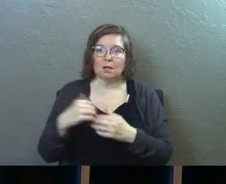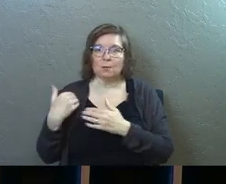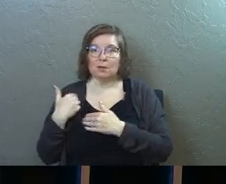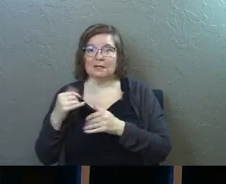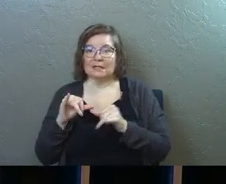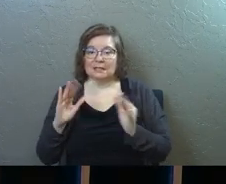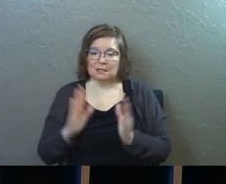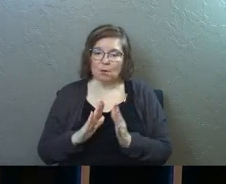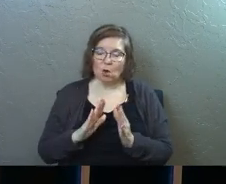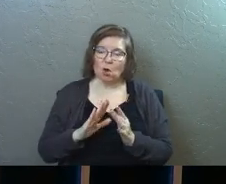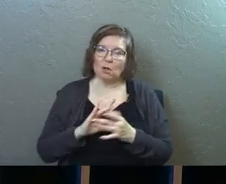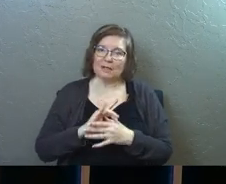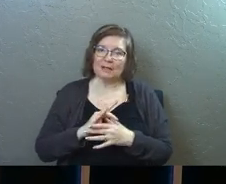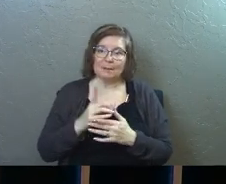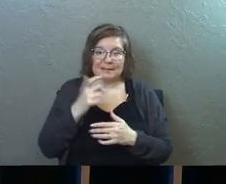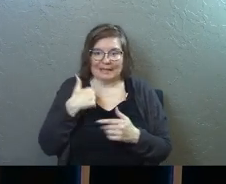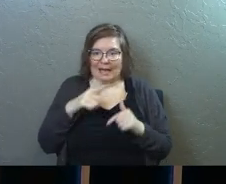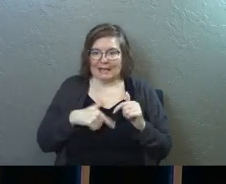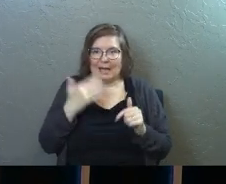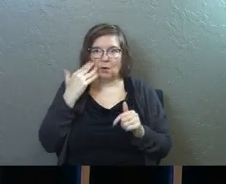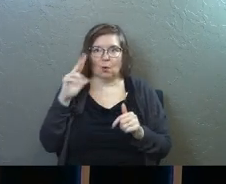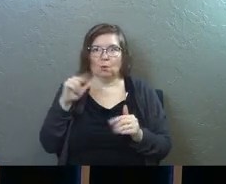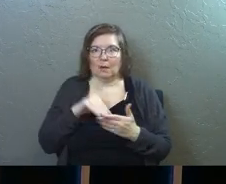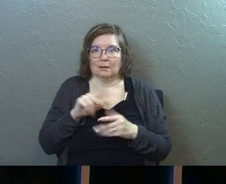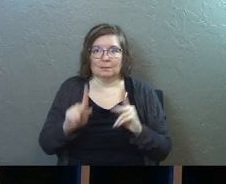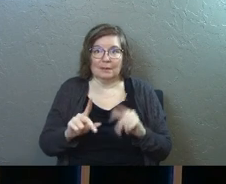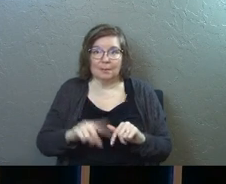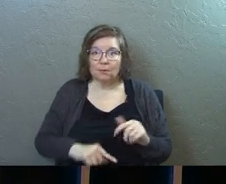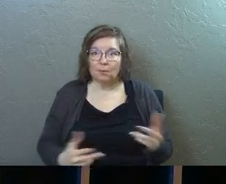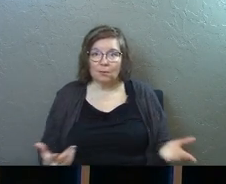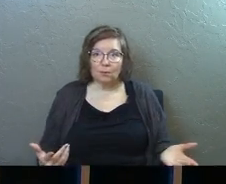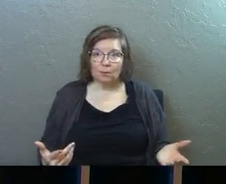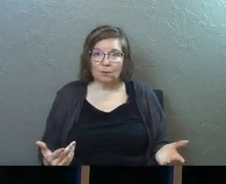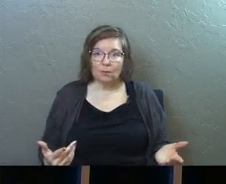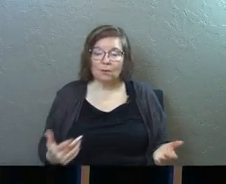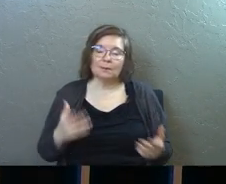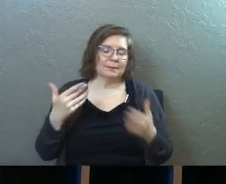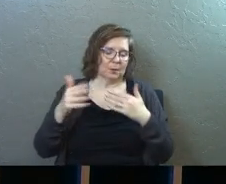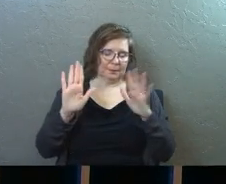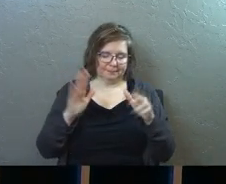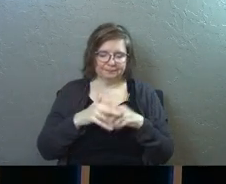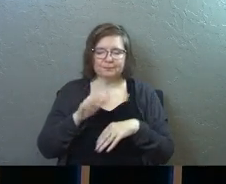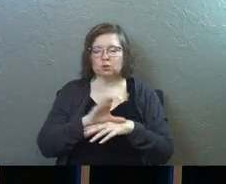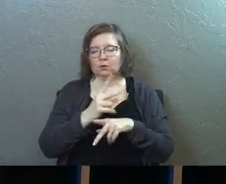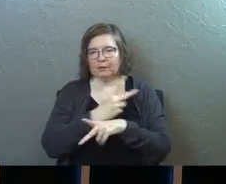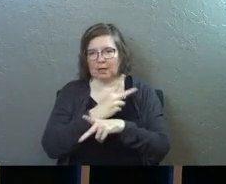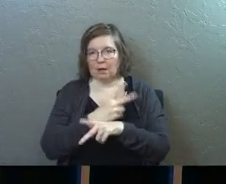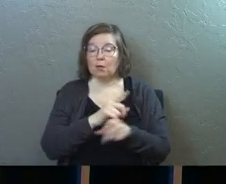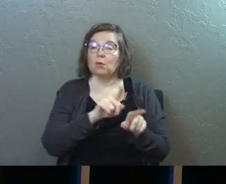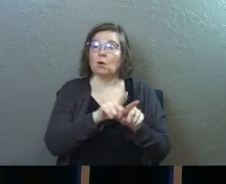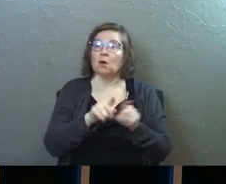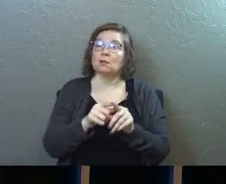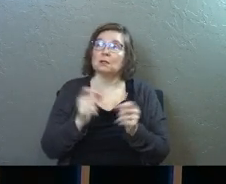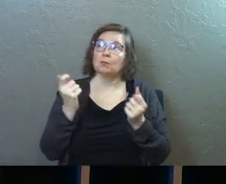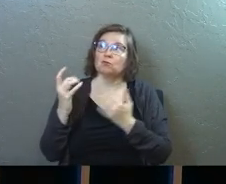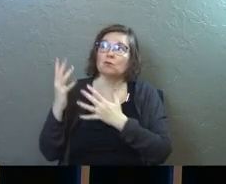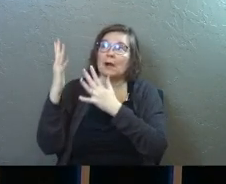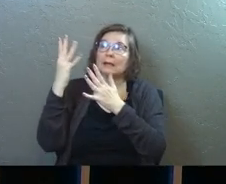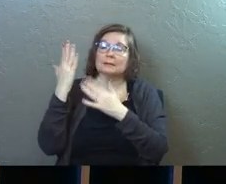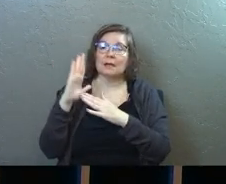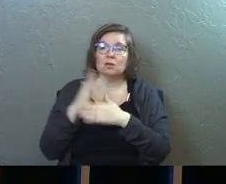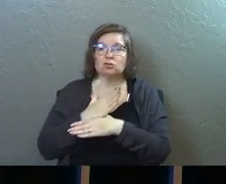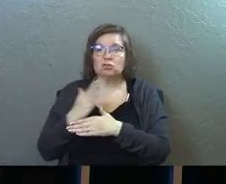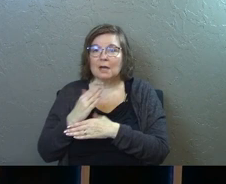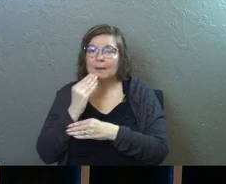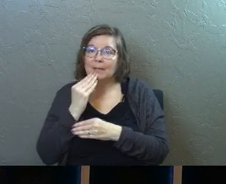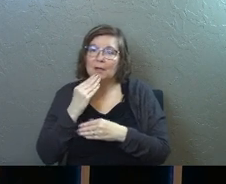in this small context because I can't know 3,000 people. So anyway, the church figured that out. They're also praising God. They're